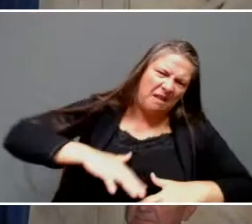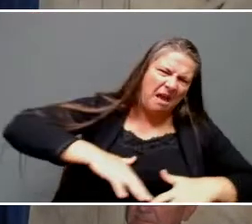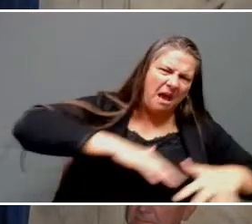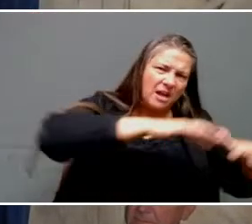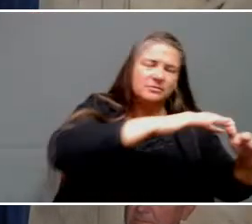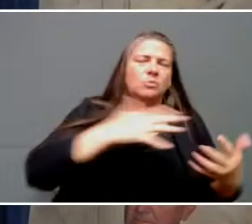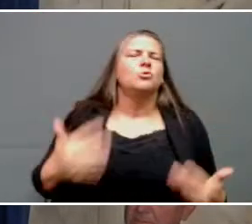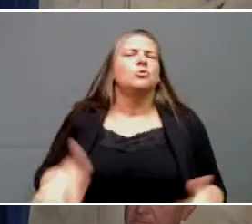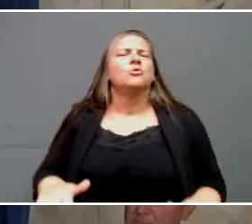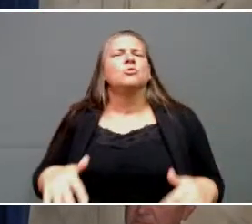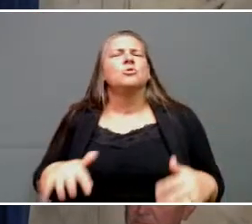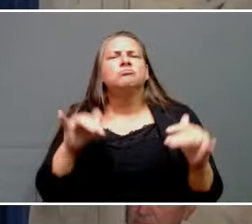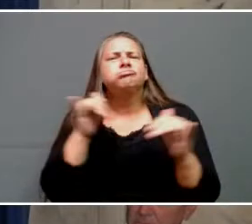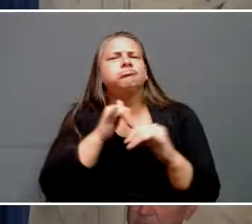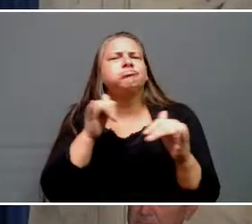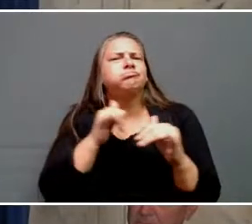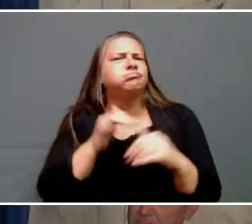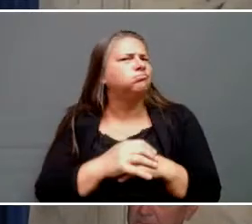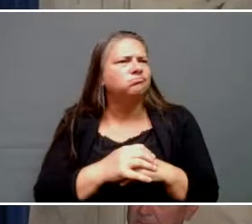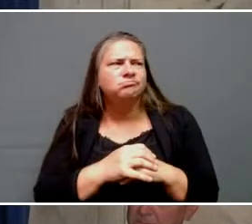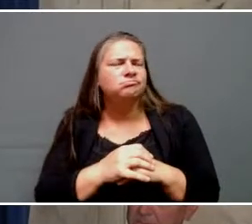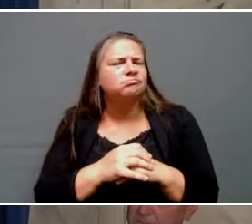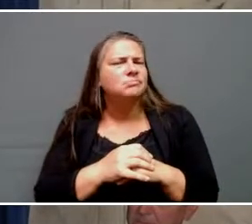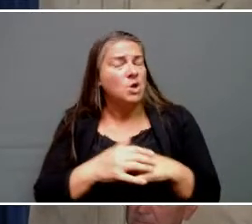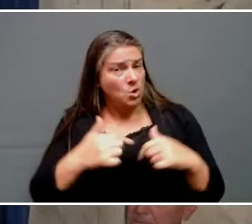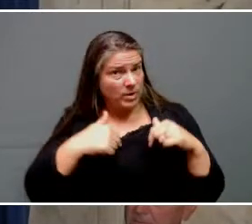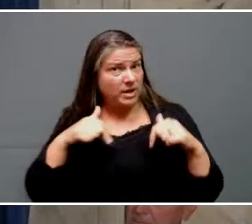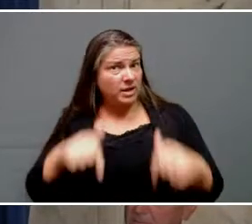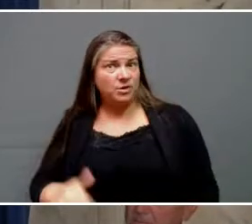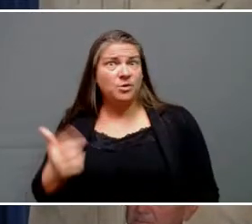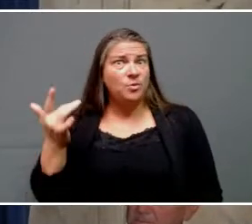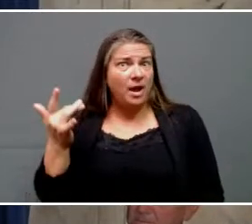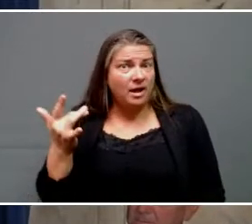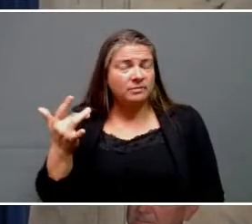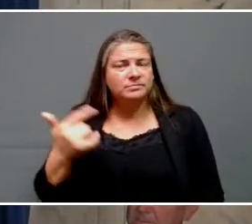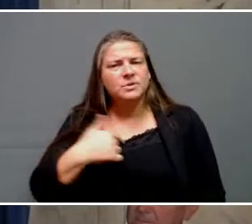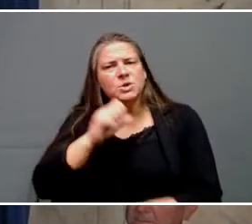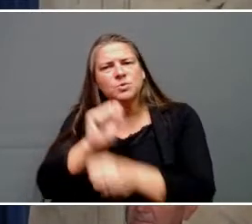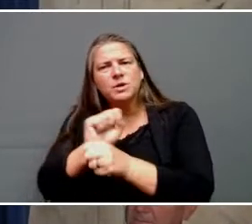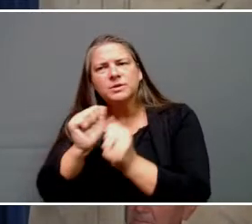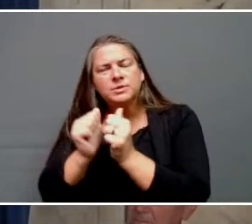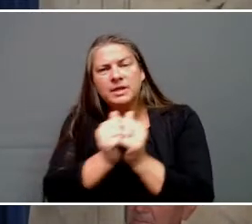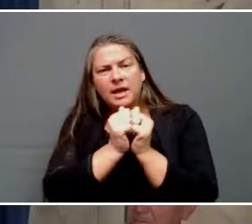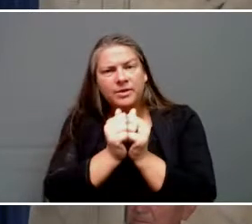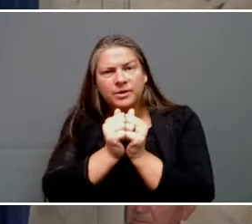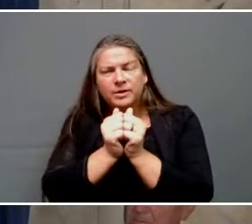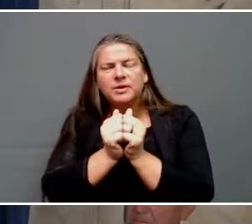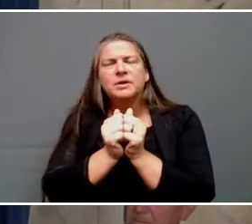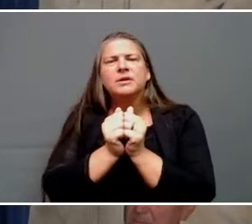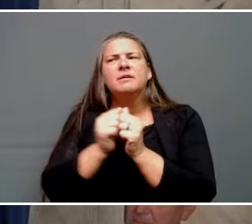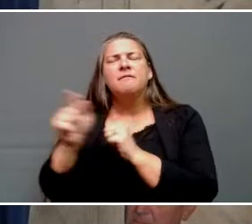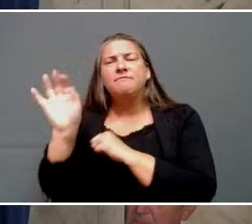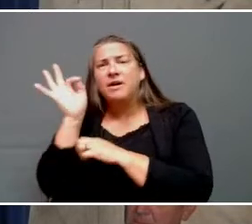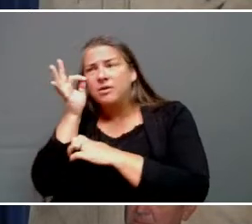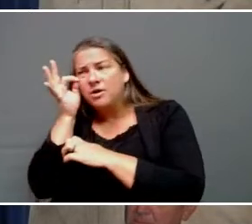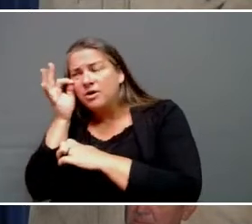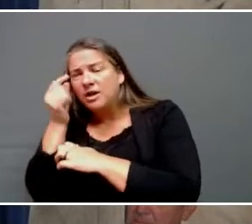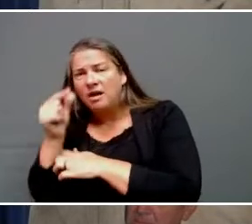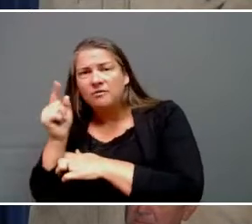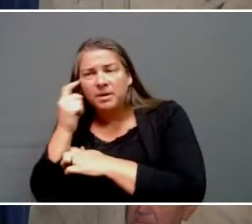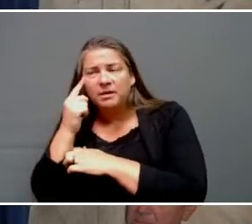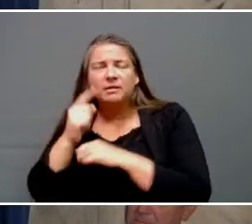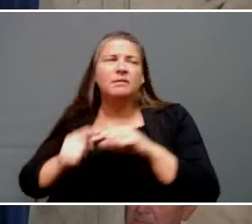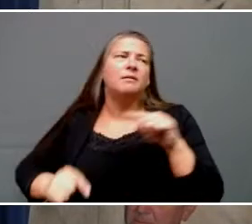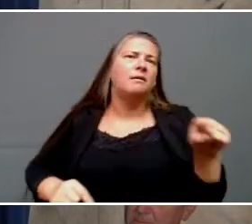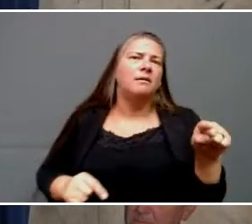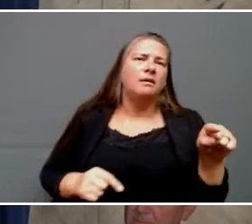as the general assembly to work with the executive branch and the federal government. And as the